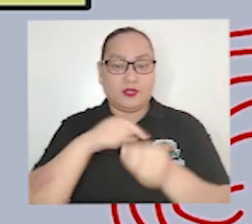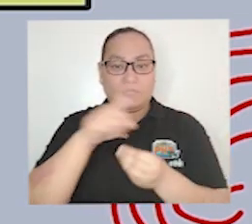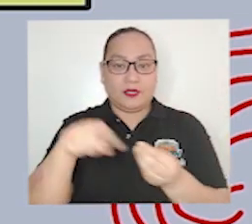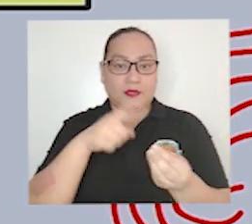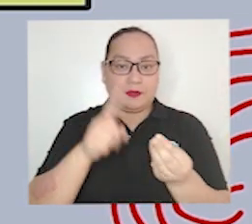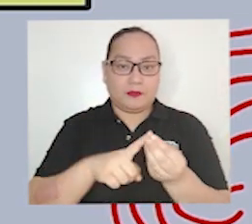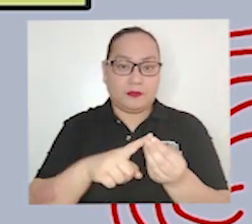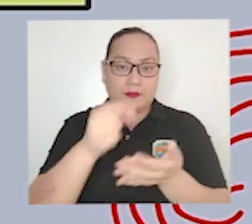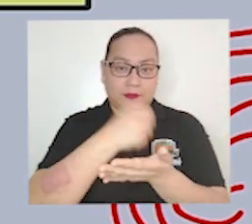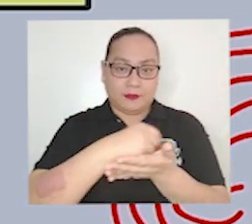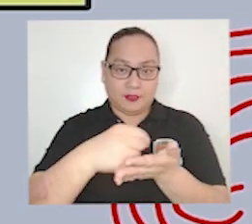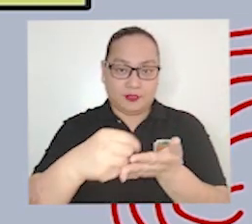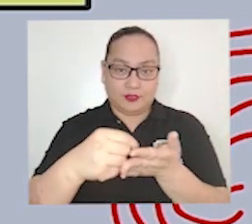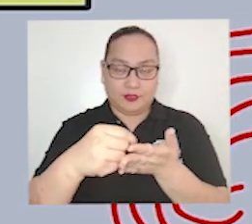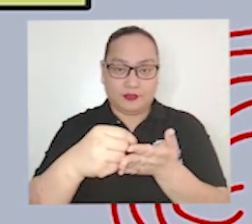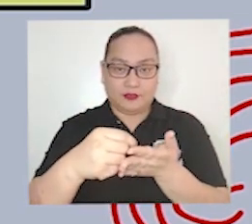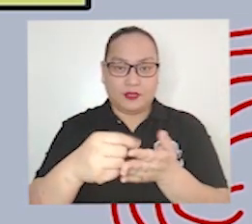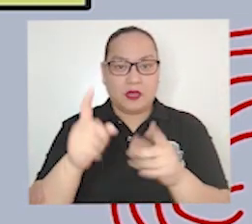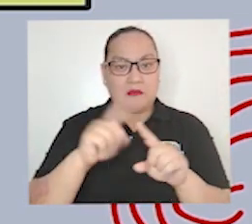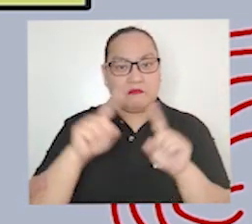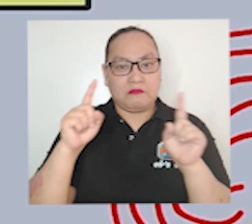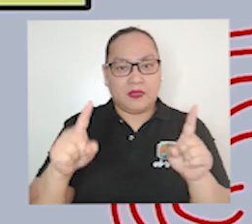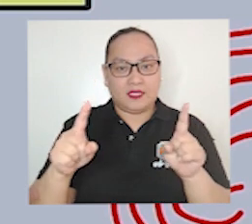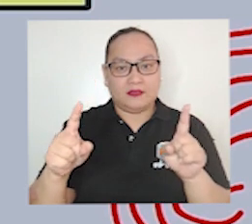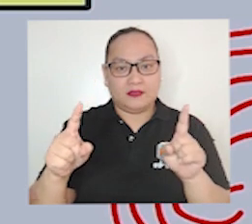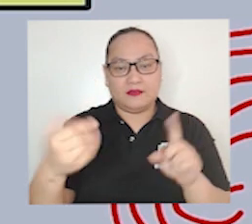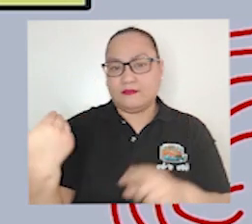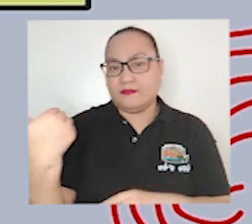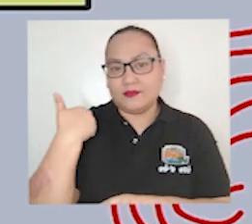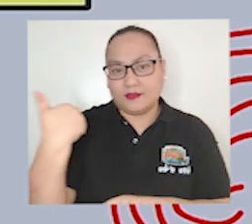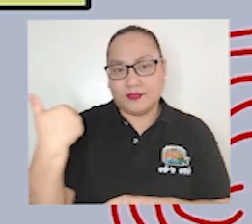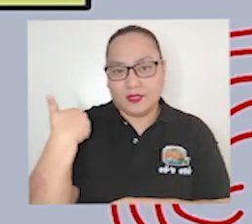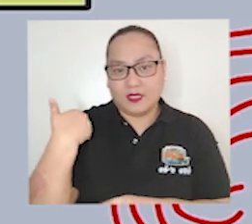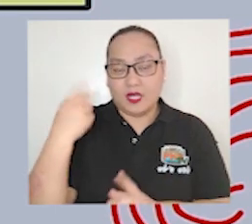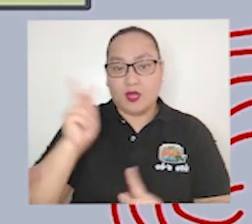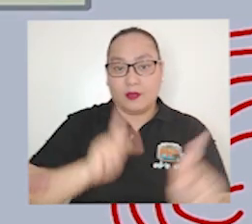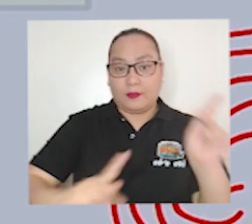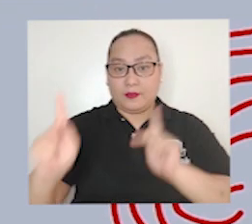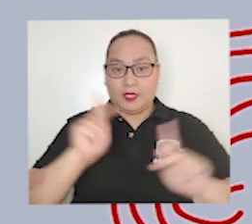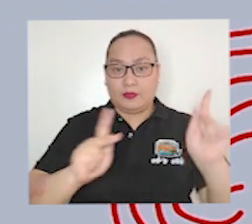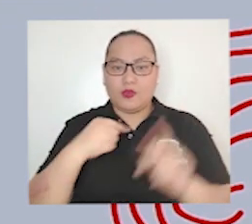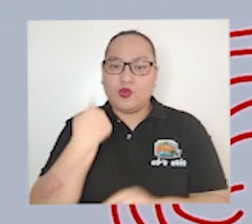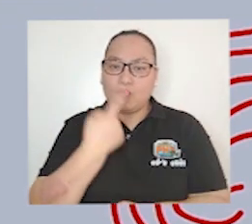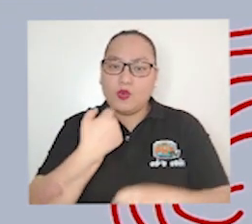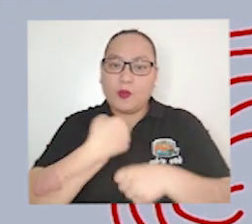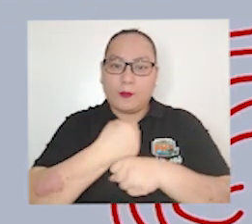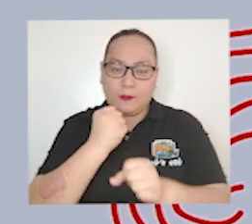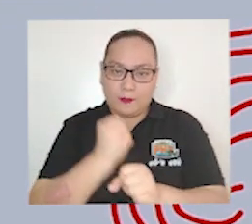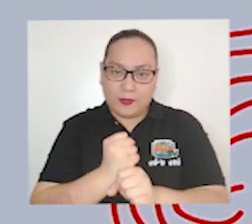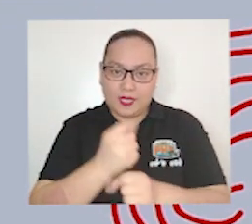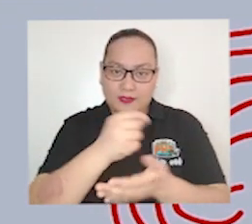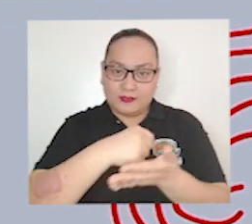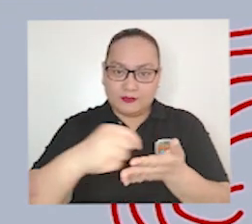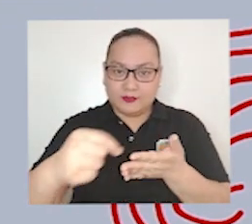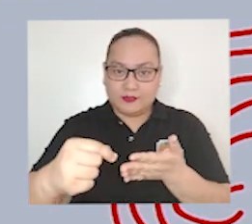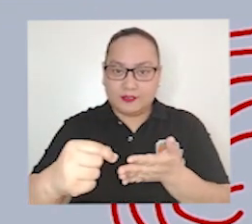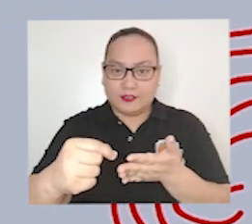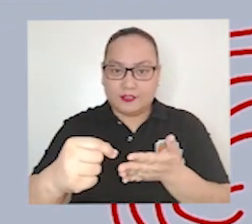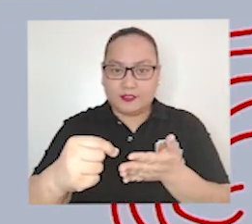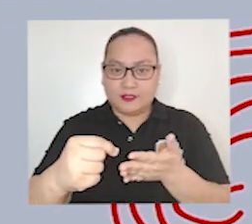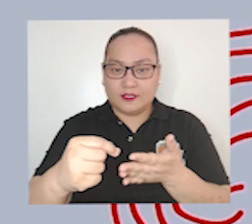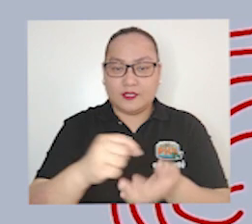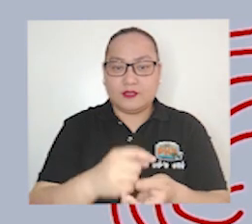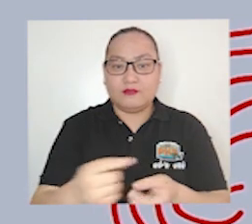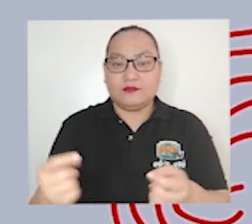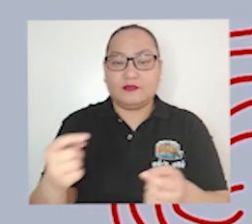about journalism but we've not touched on the people who make journalism come to